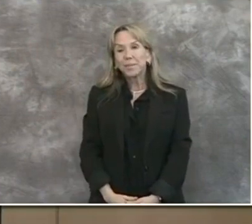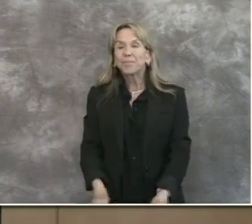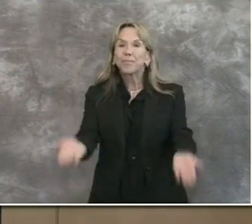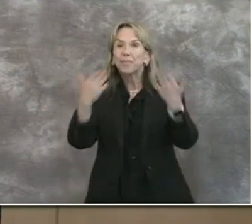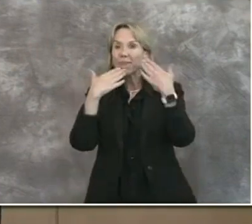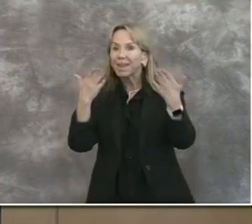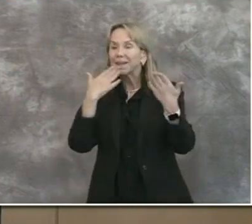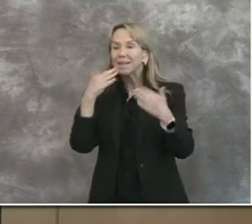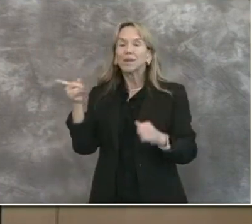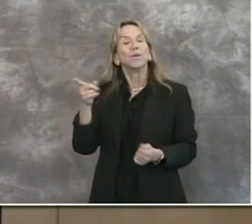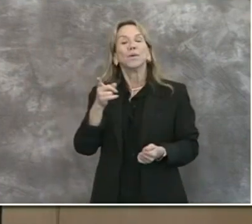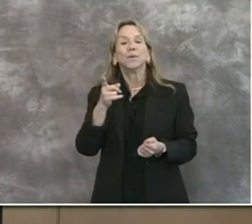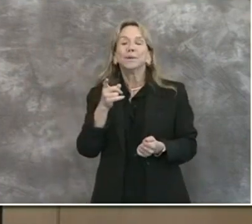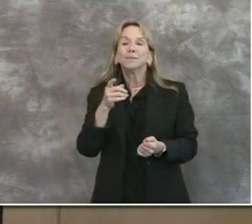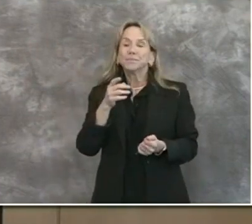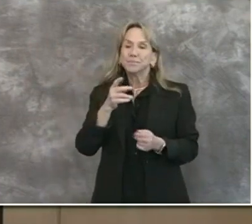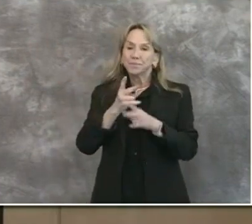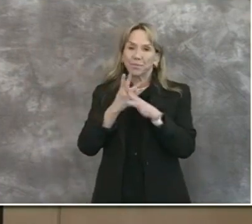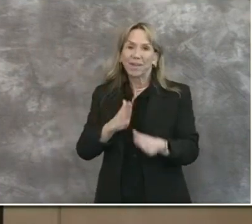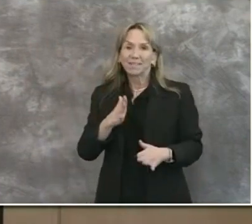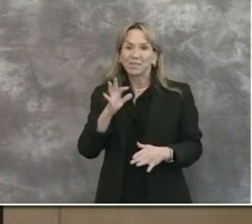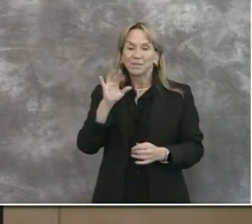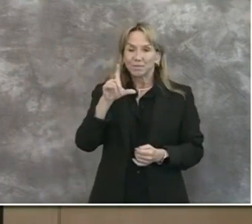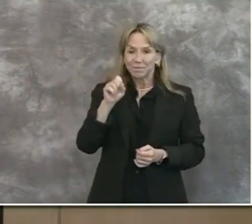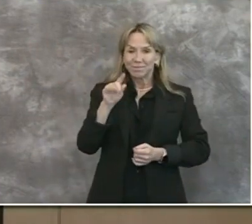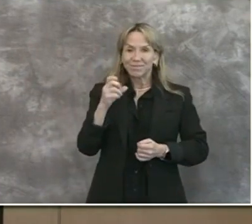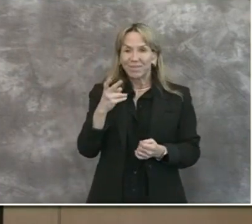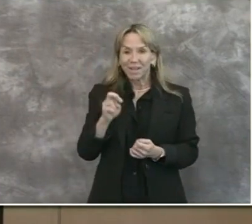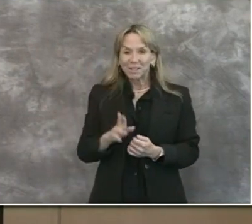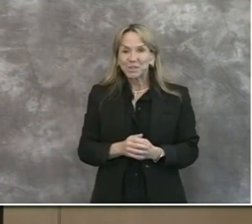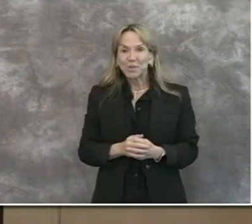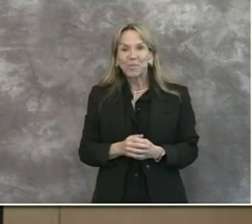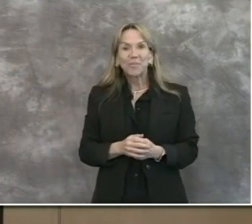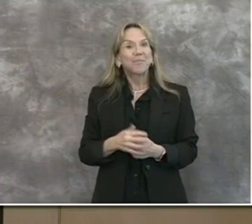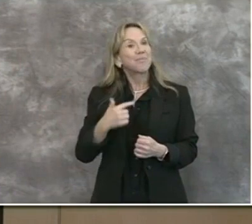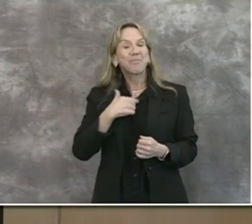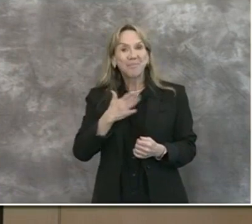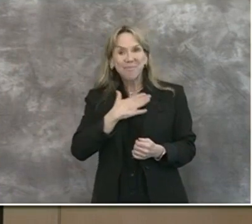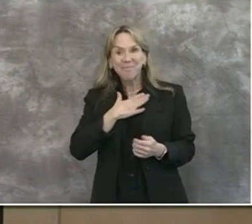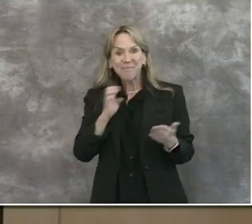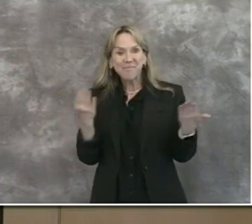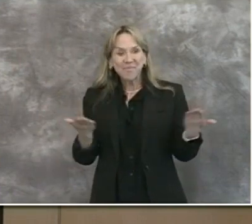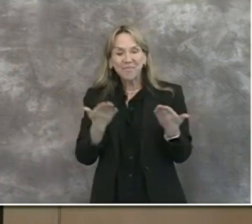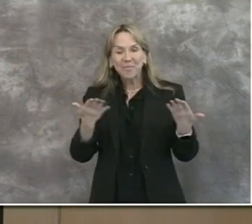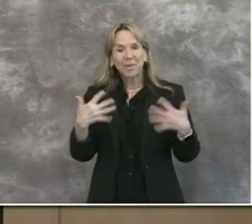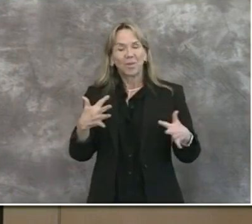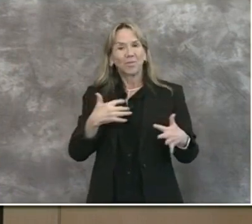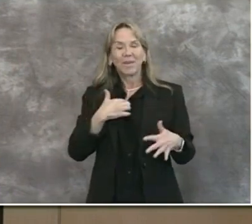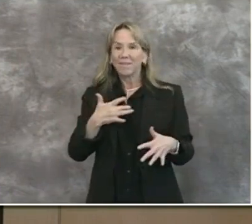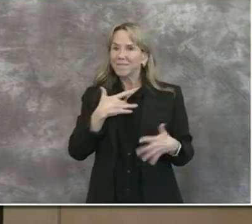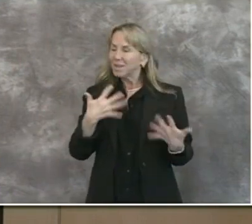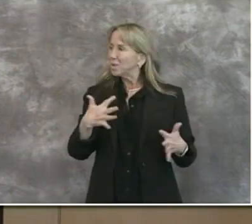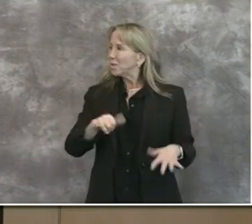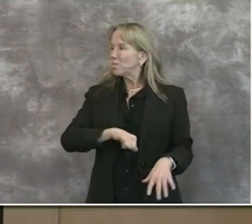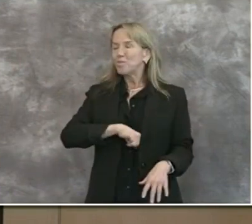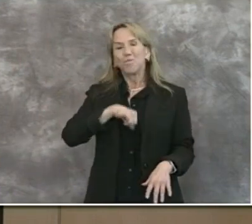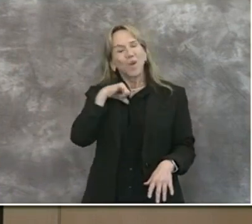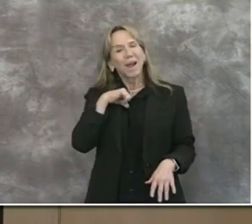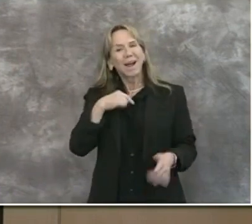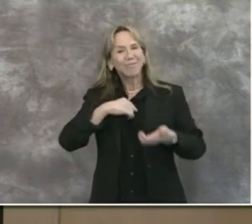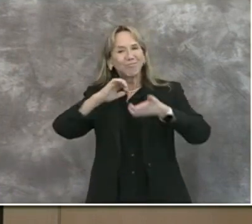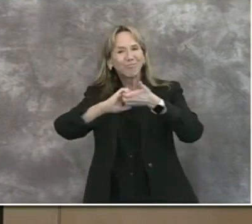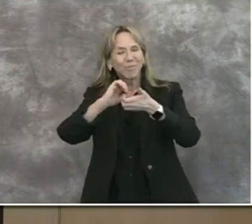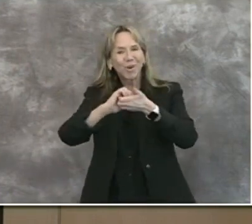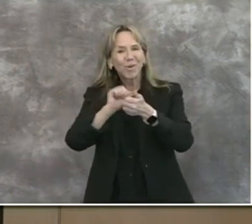Thank you, Councilman Fletcher. Pleasure to be here. As a proud and long-time partner with San Diego